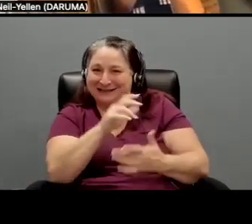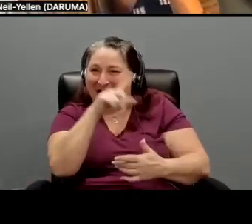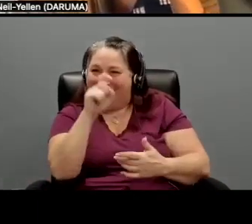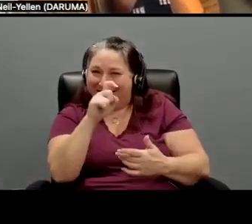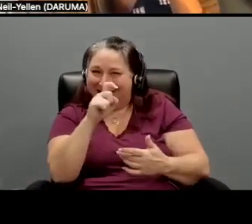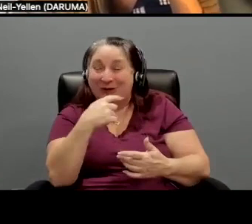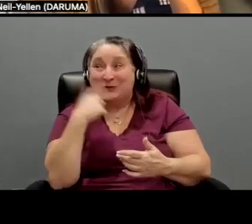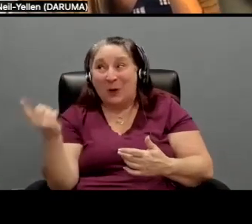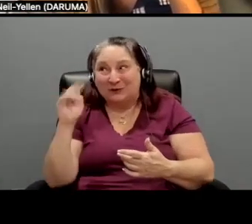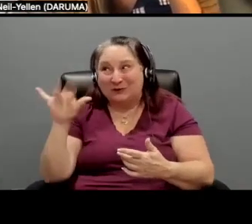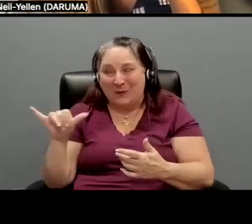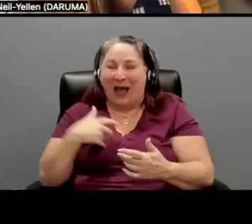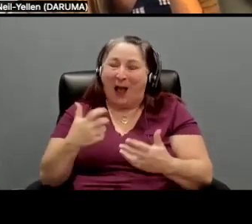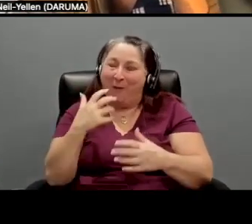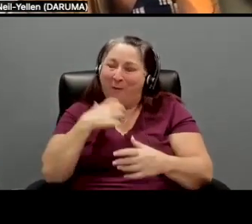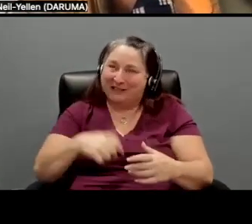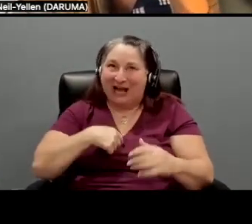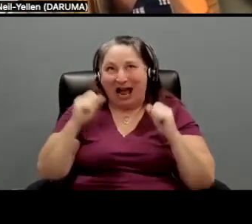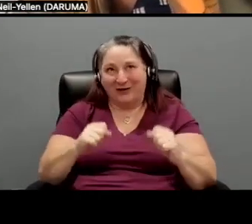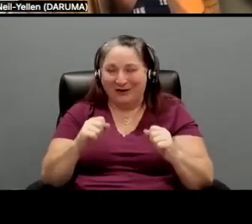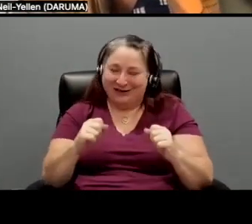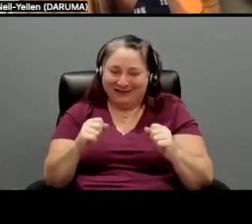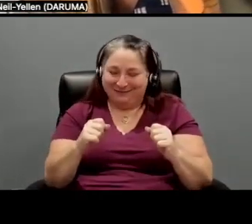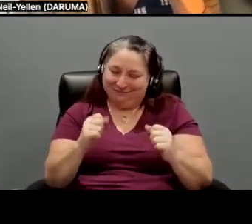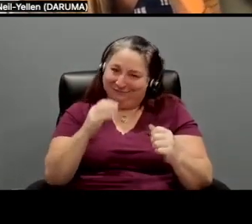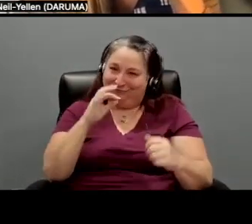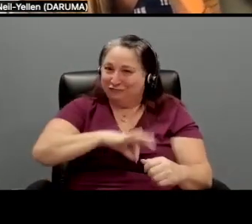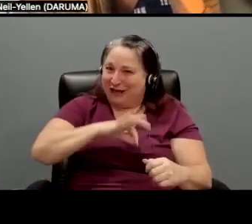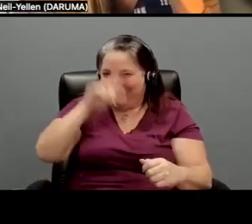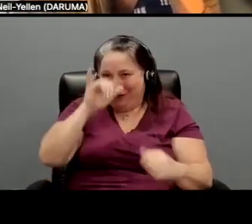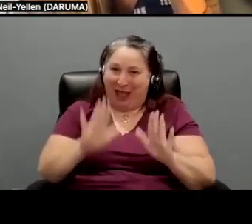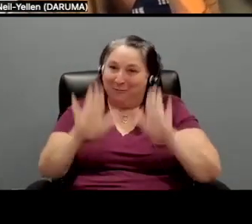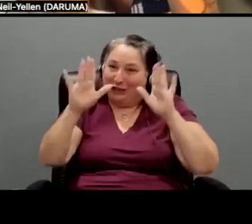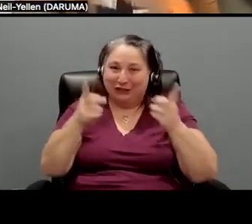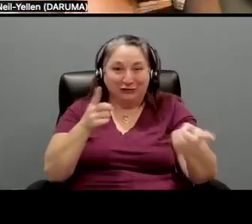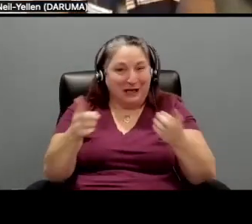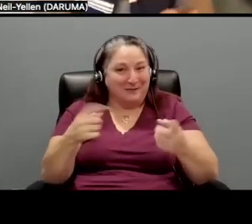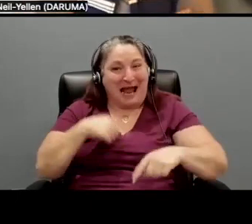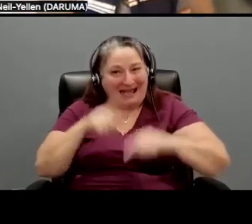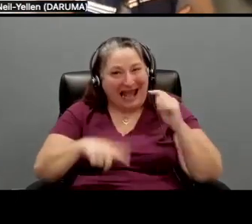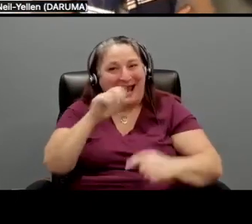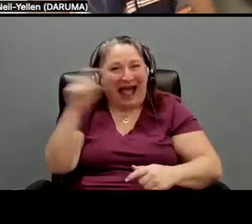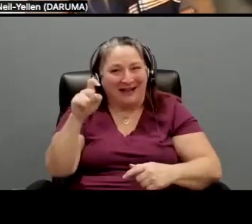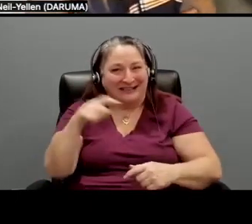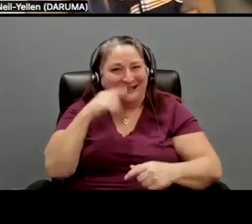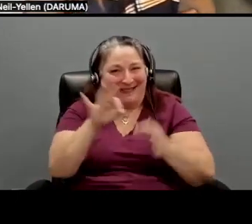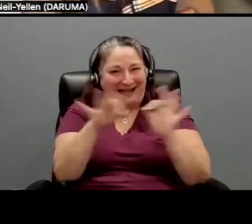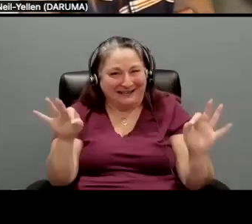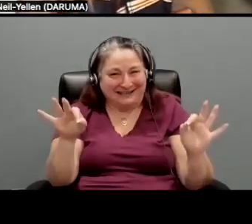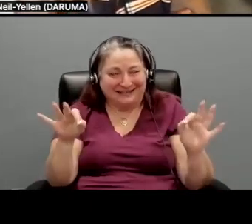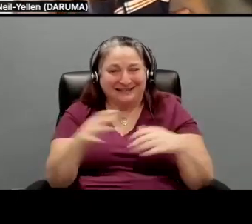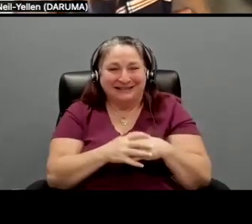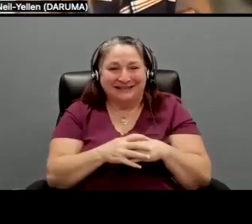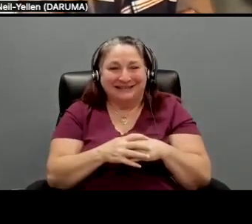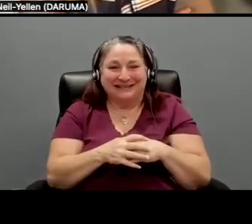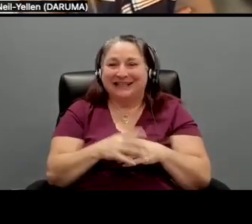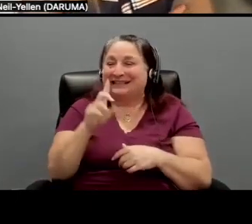wish I could take credit for that brilliant stroke of directing, but I cannot. Oh, okay. I'll give it to Alex then. I'm listening to